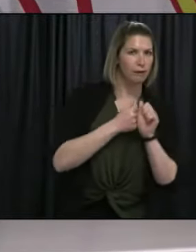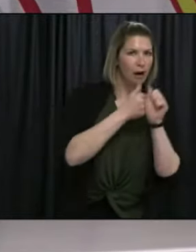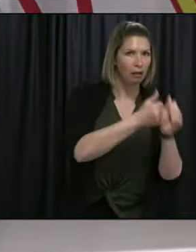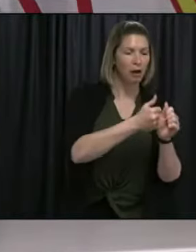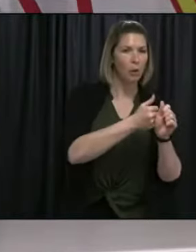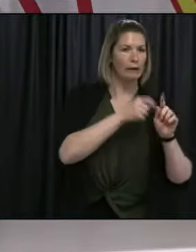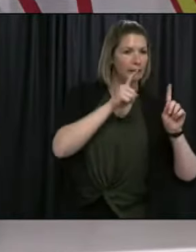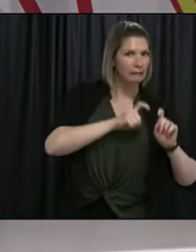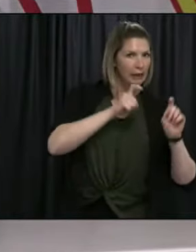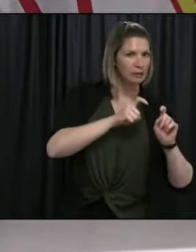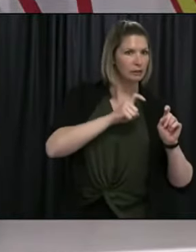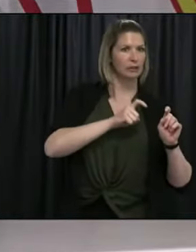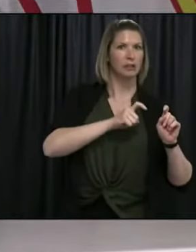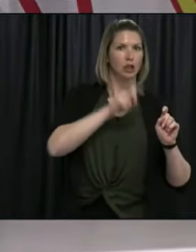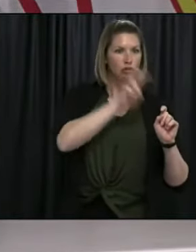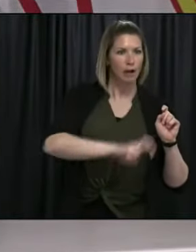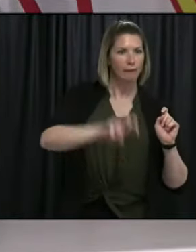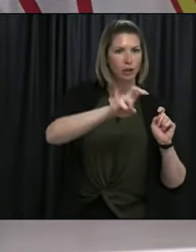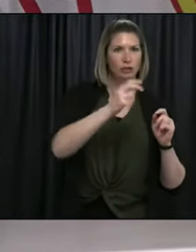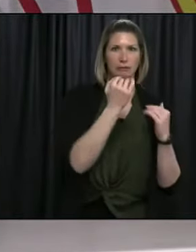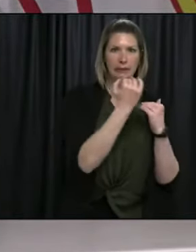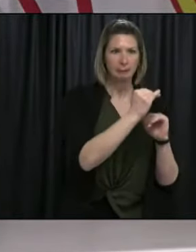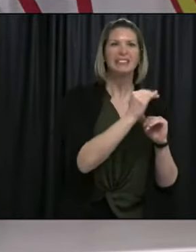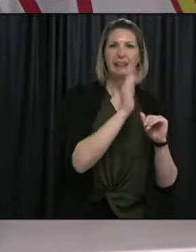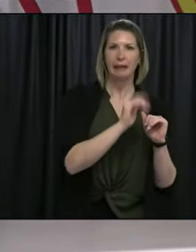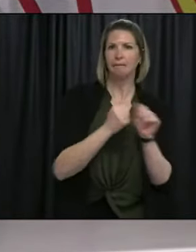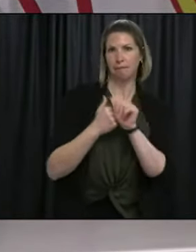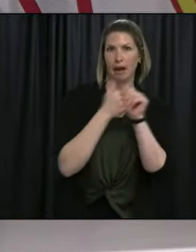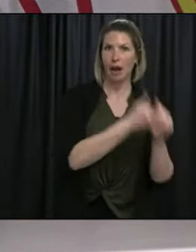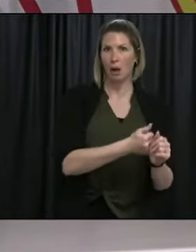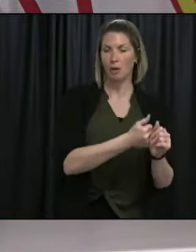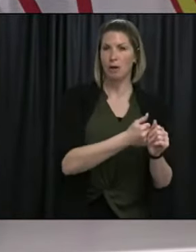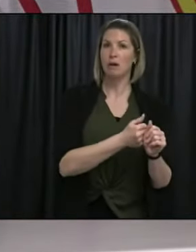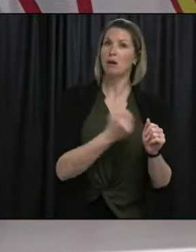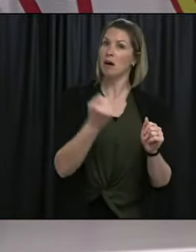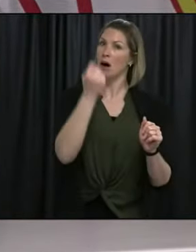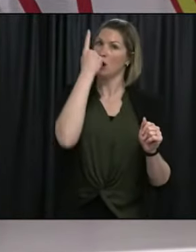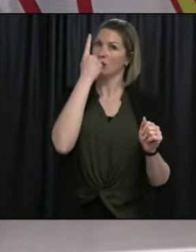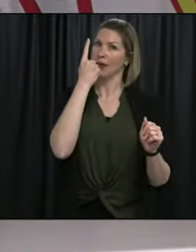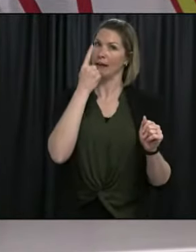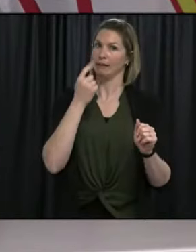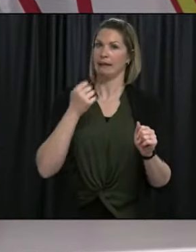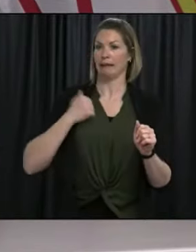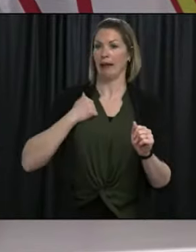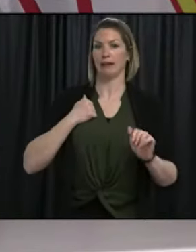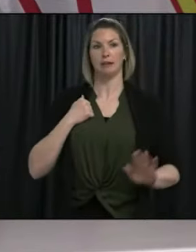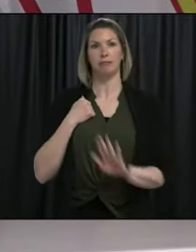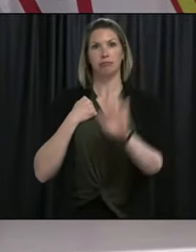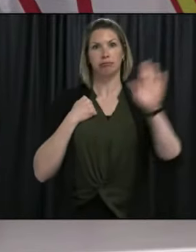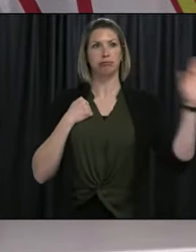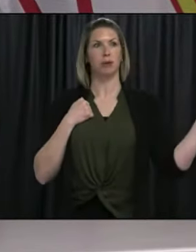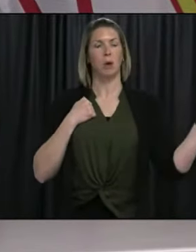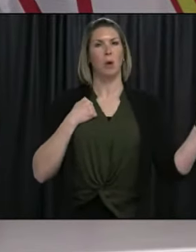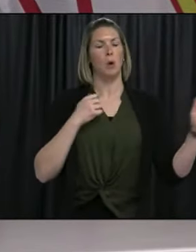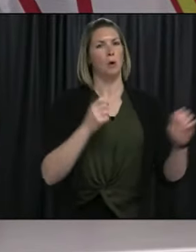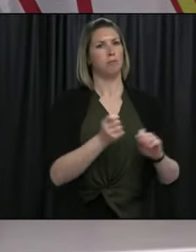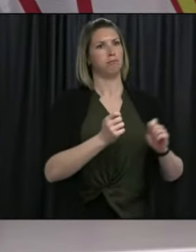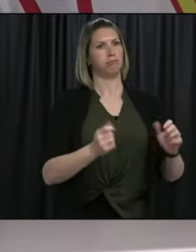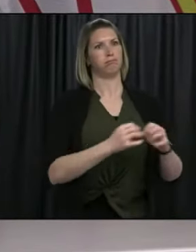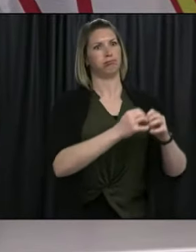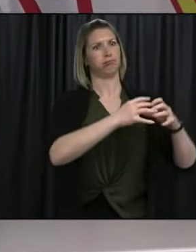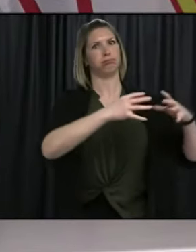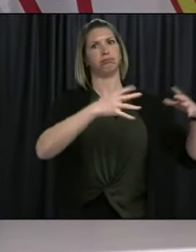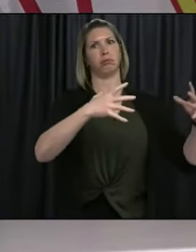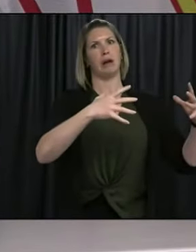That being said, the epidemiology outside of our province remains grim, and our risk of an outbreak is still very high.